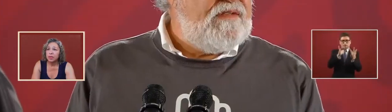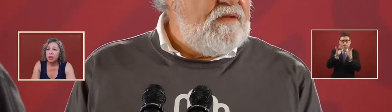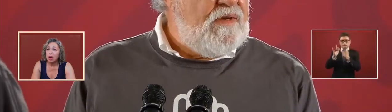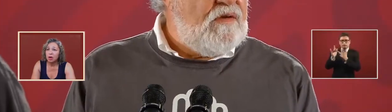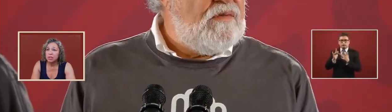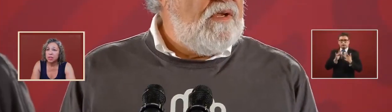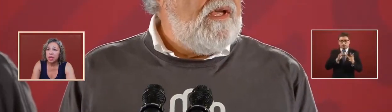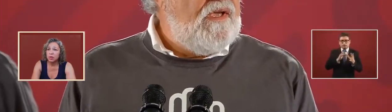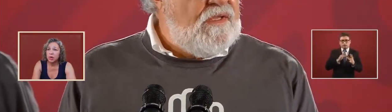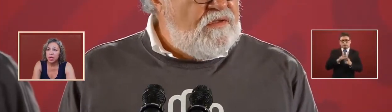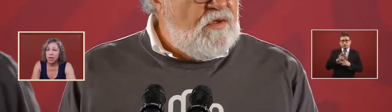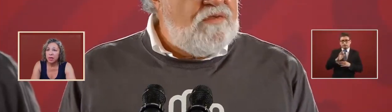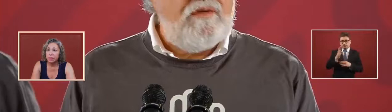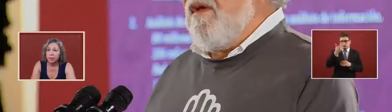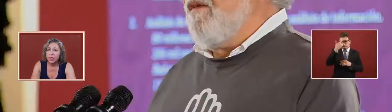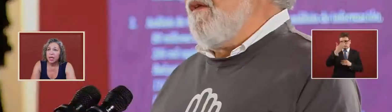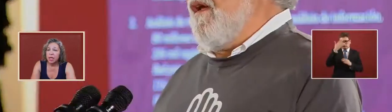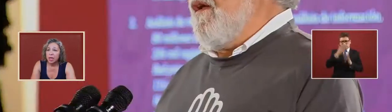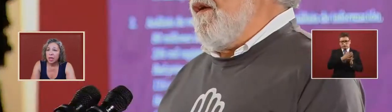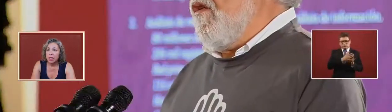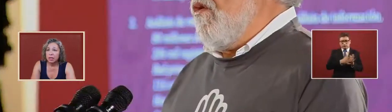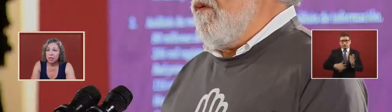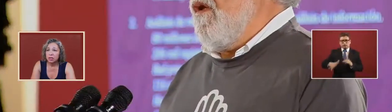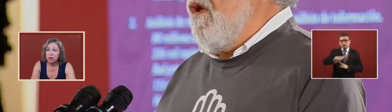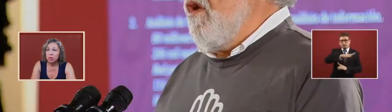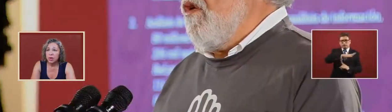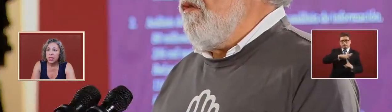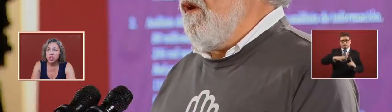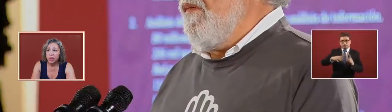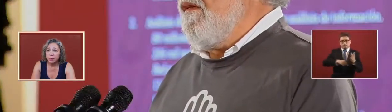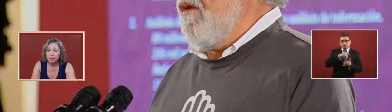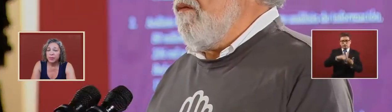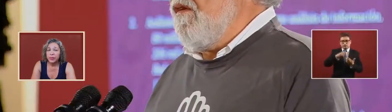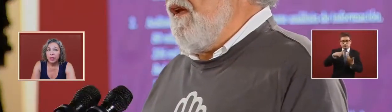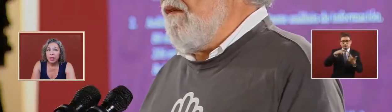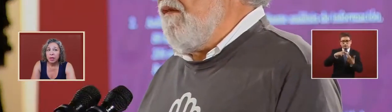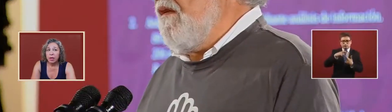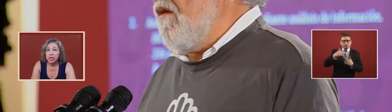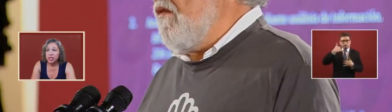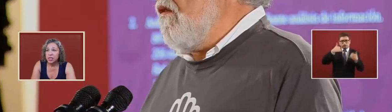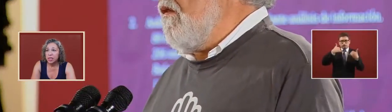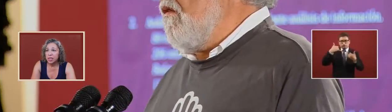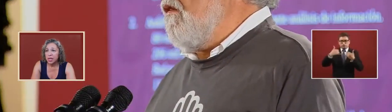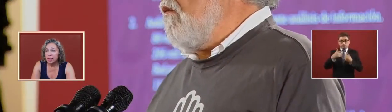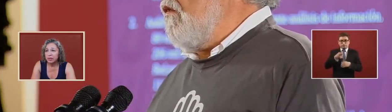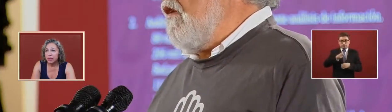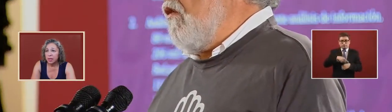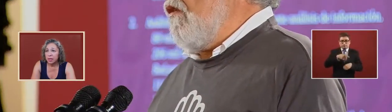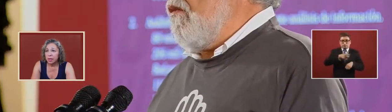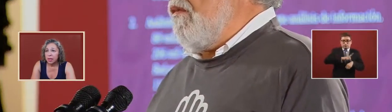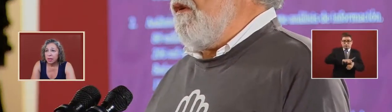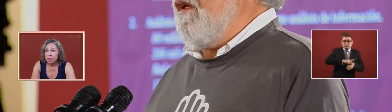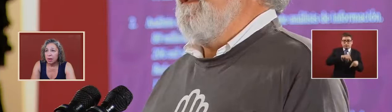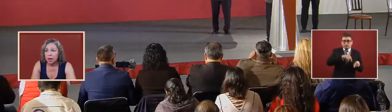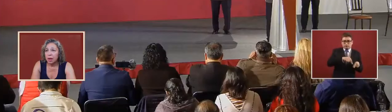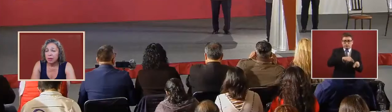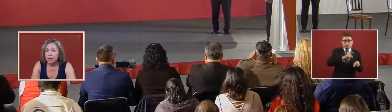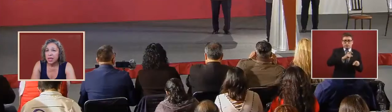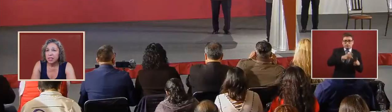calls that were done in this whole region not just the days of the uh